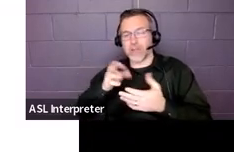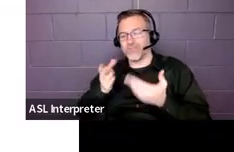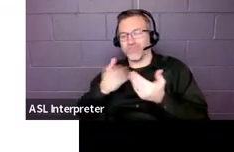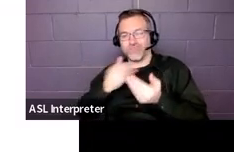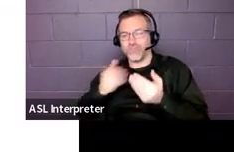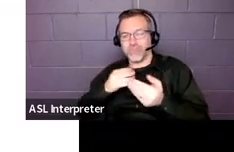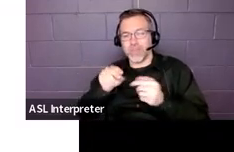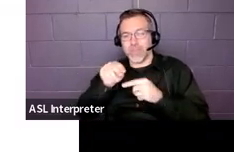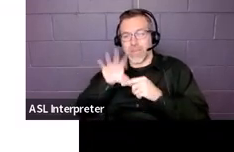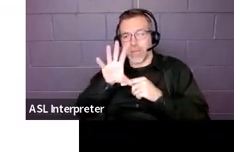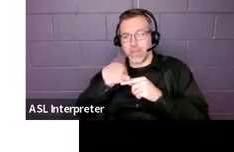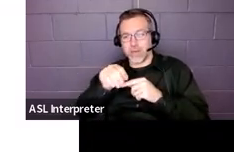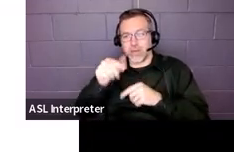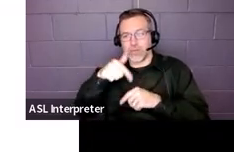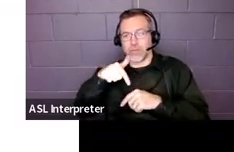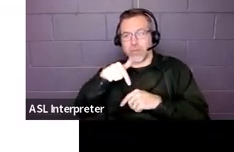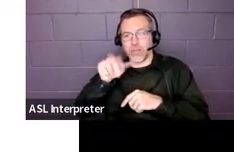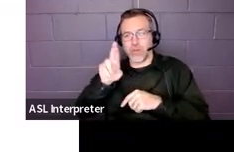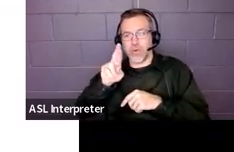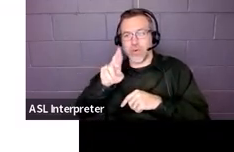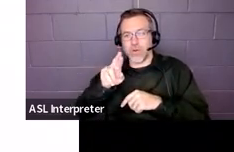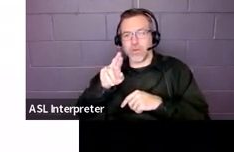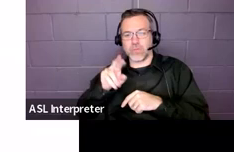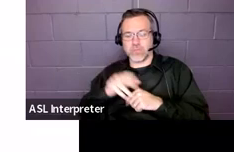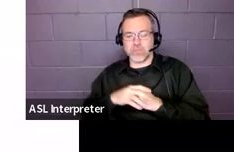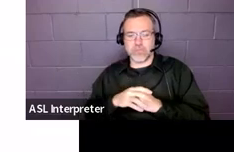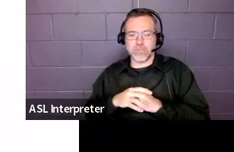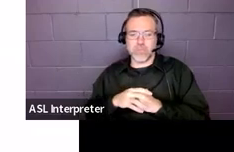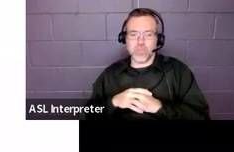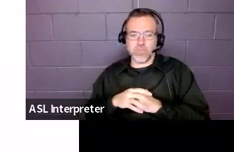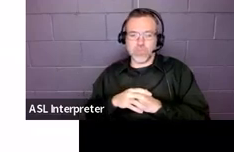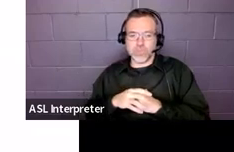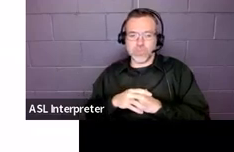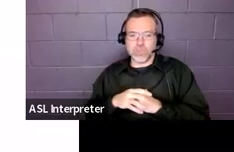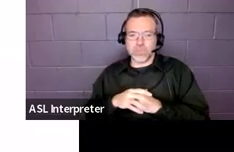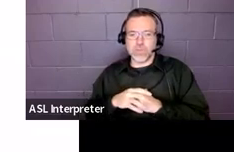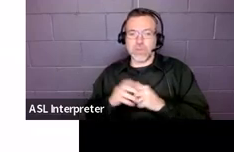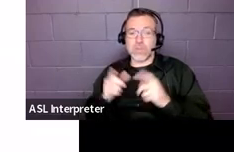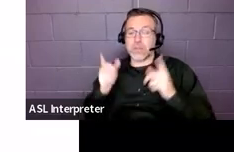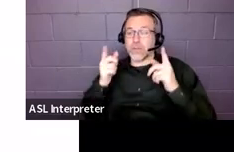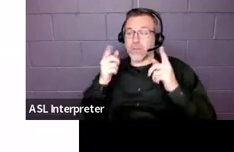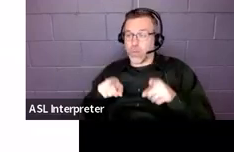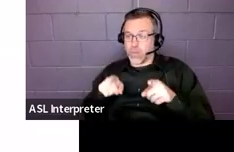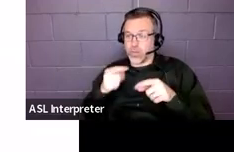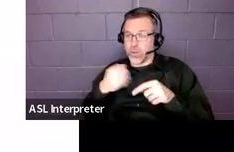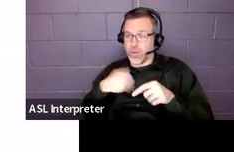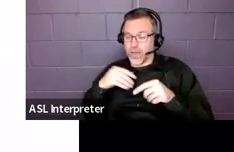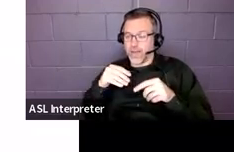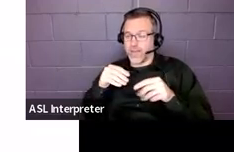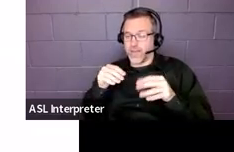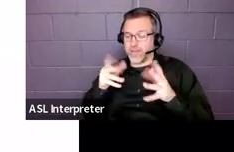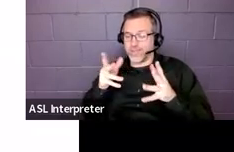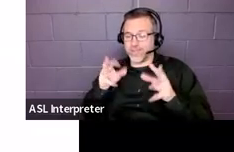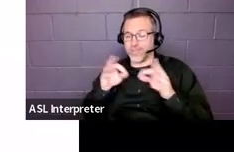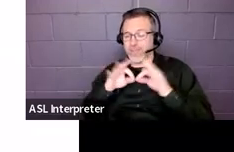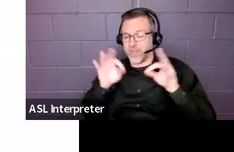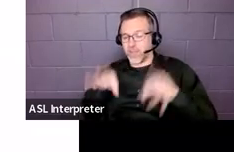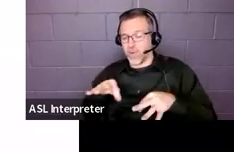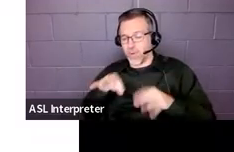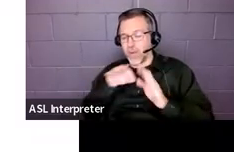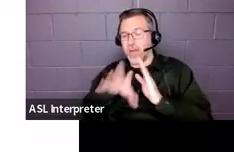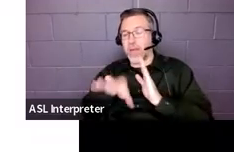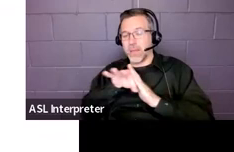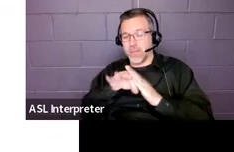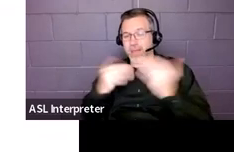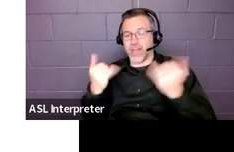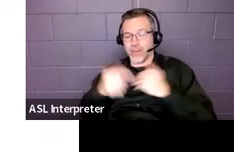picture of that QR code and it will take you to the form. So when you're on the form, you're just going to put, you're going to select the training for